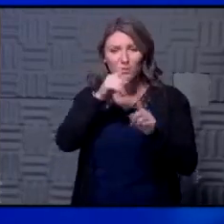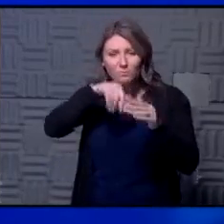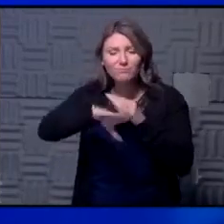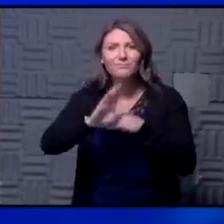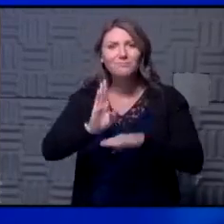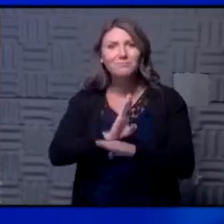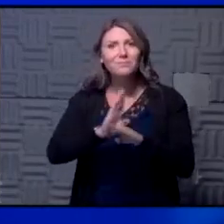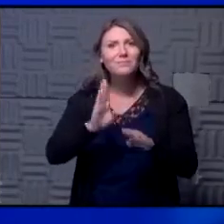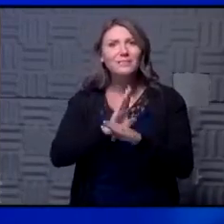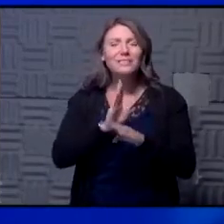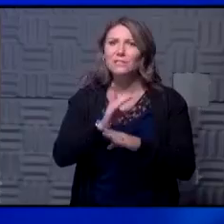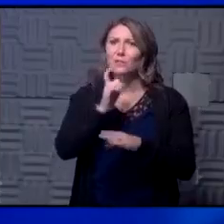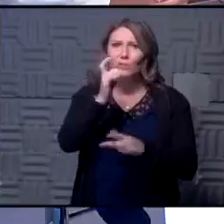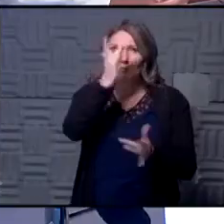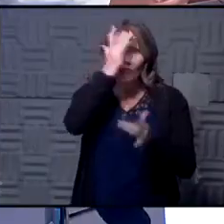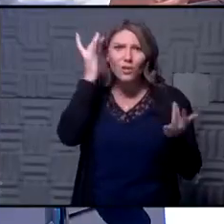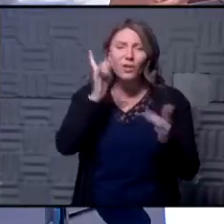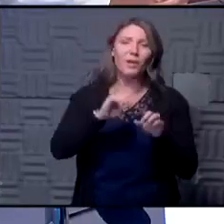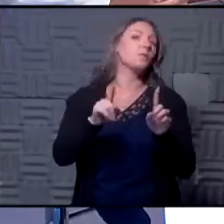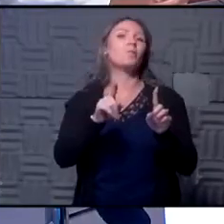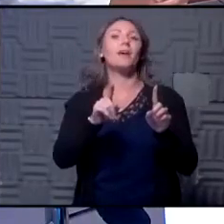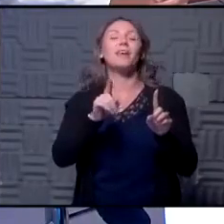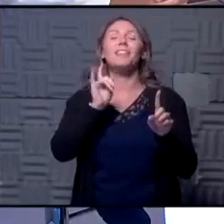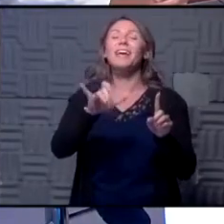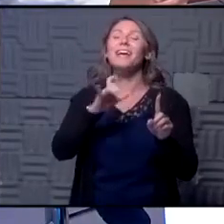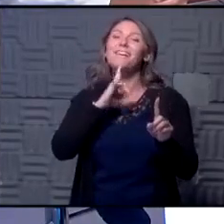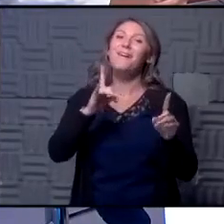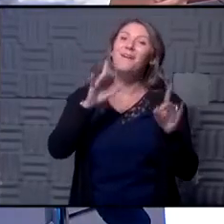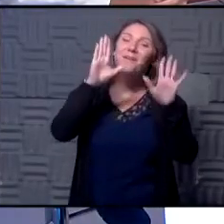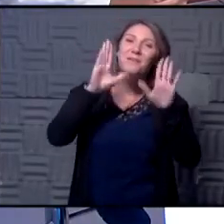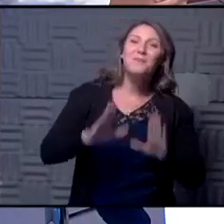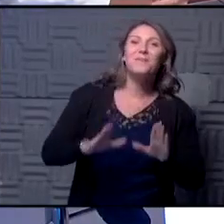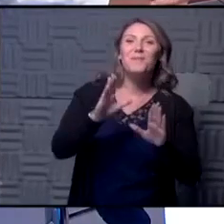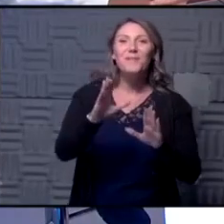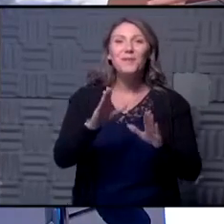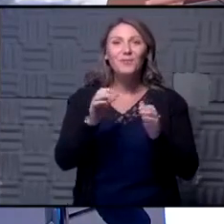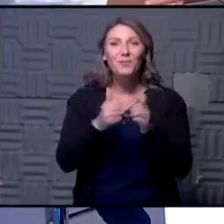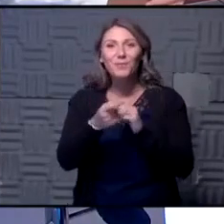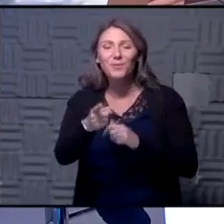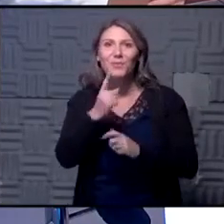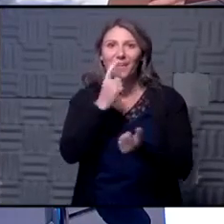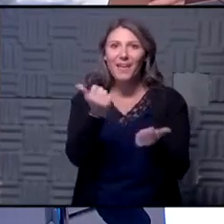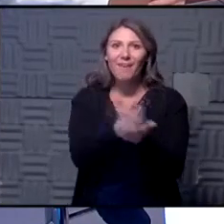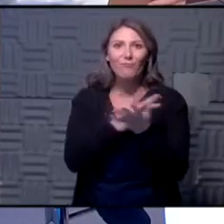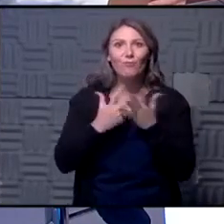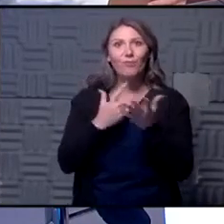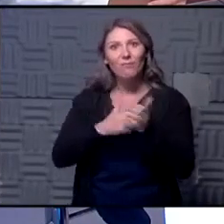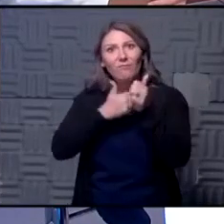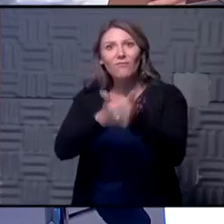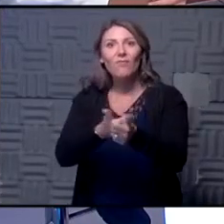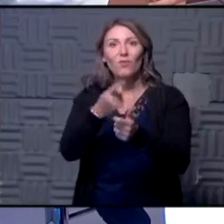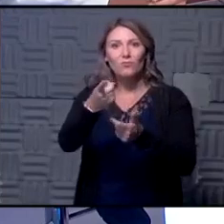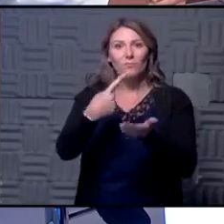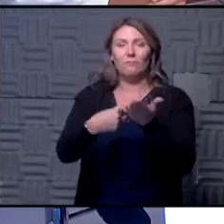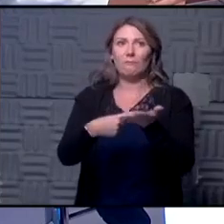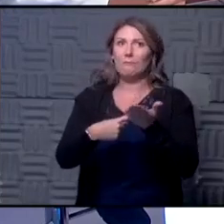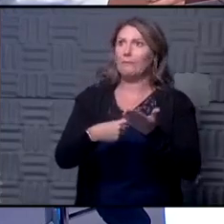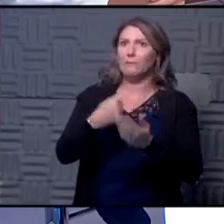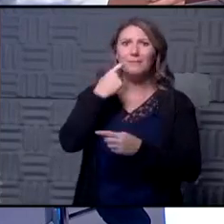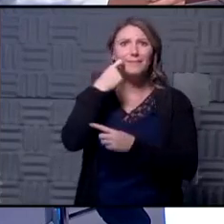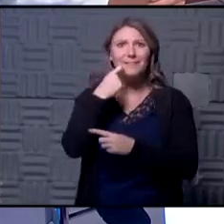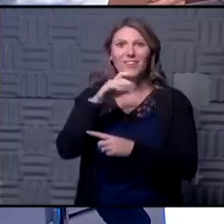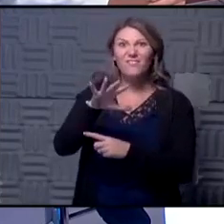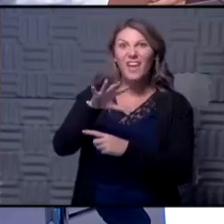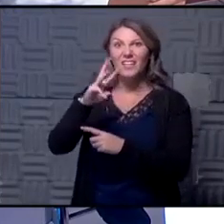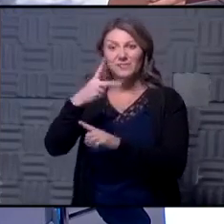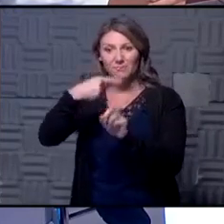businesses so we never want to forget about that but this has got to be kind of music to your ears because this is it goes along with everything you've been talking about for the last five six months